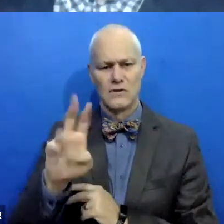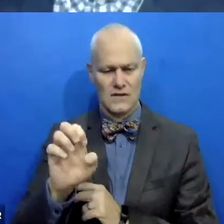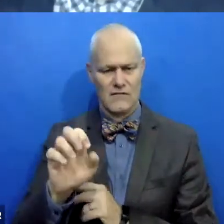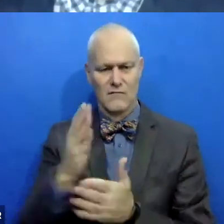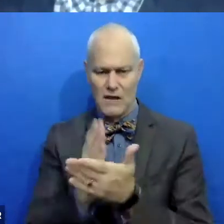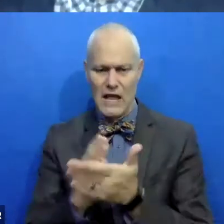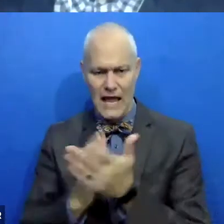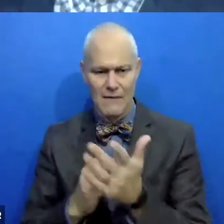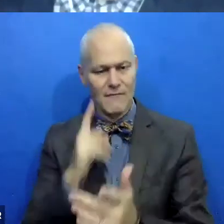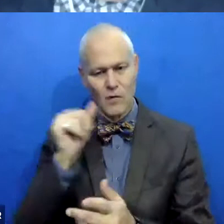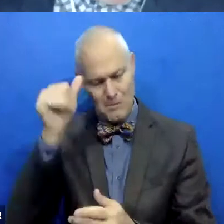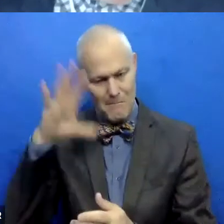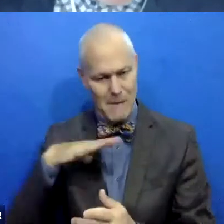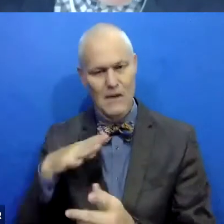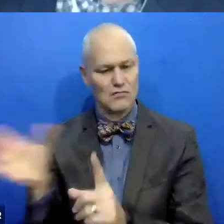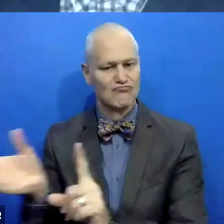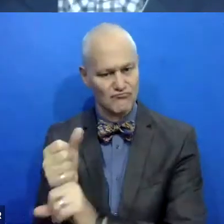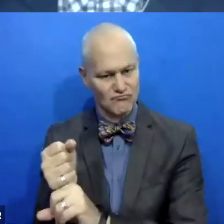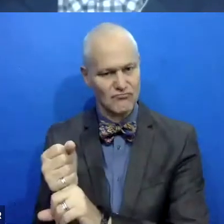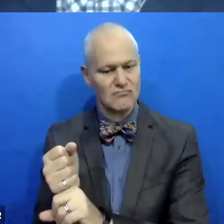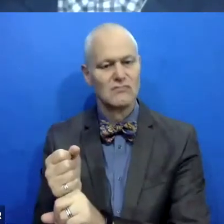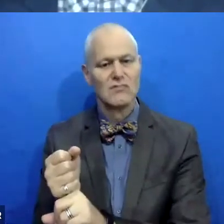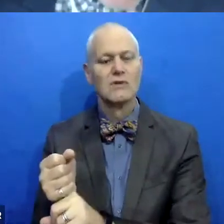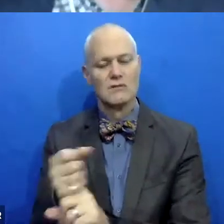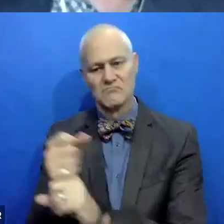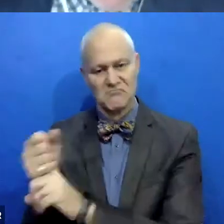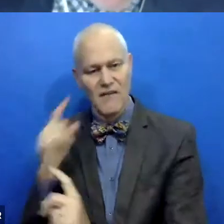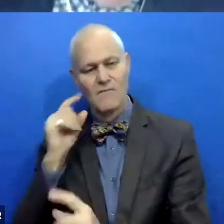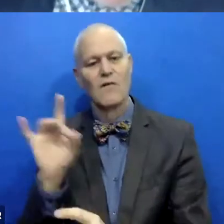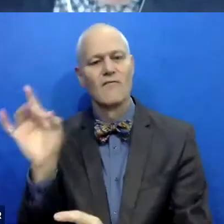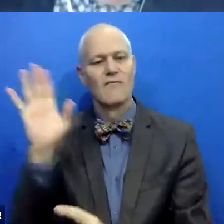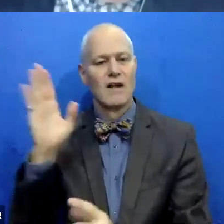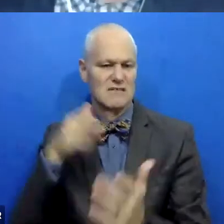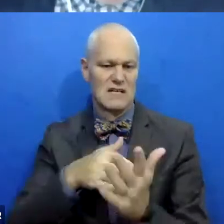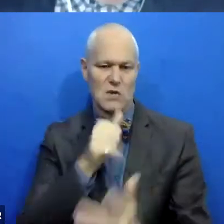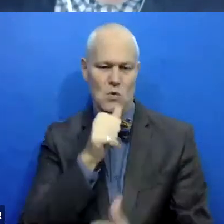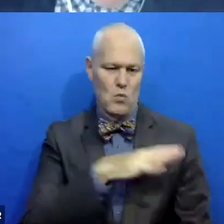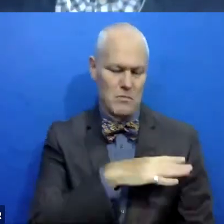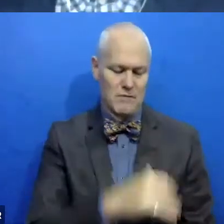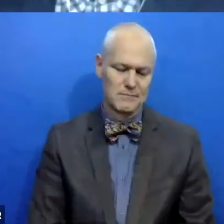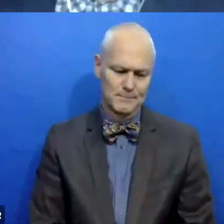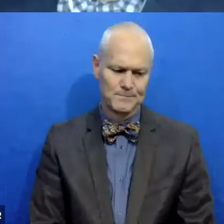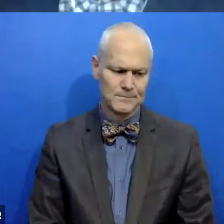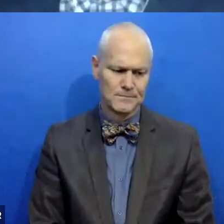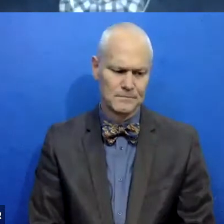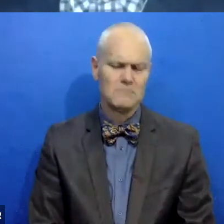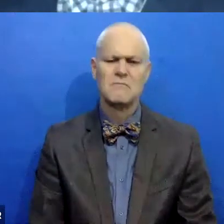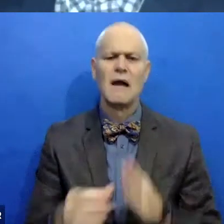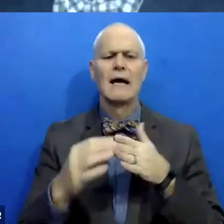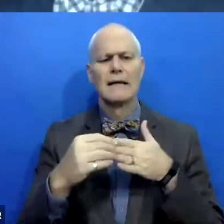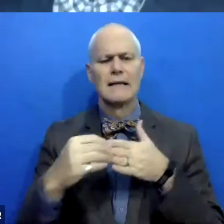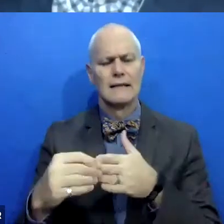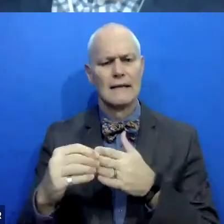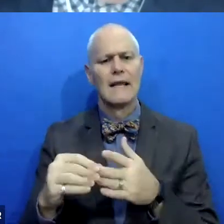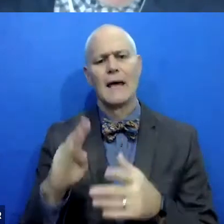who have been arrested for using violence against women. So I did that battering intervention work while being